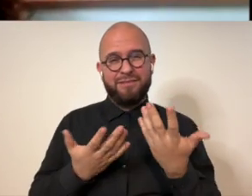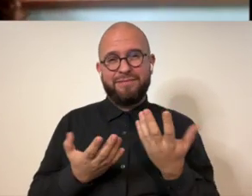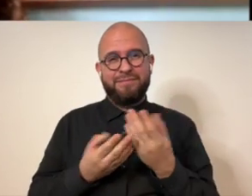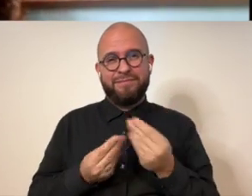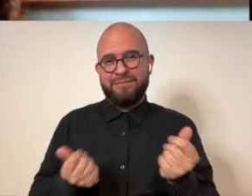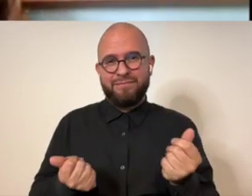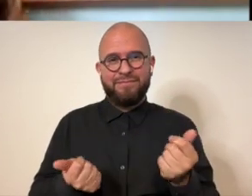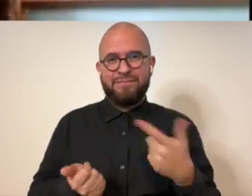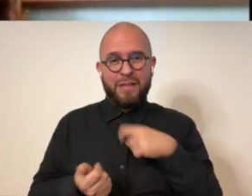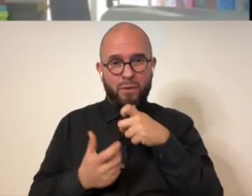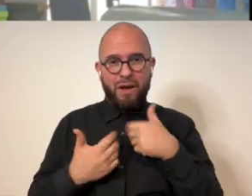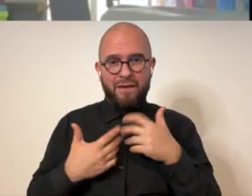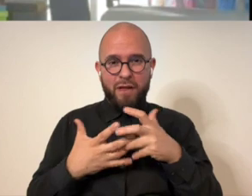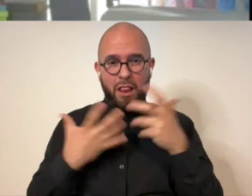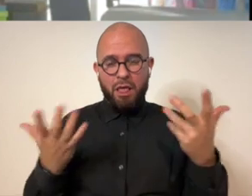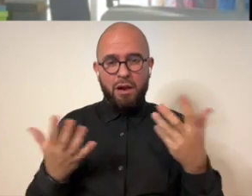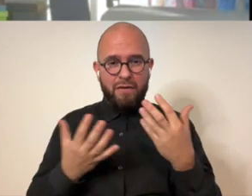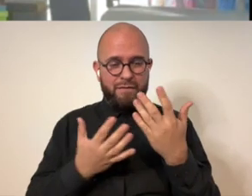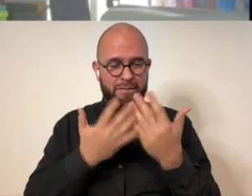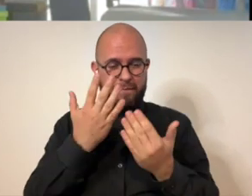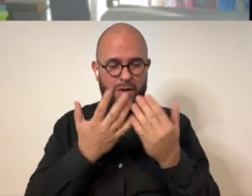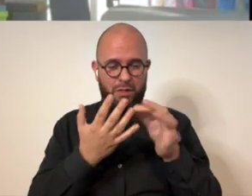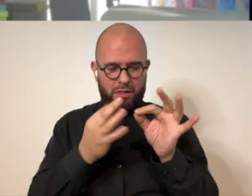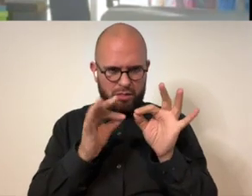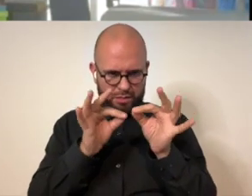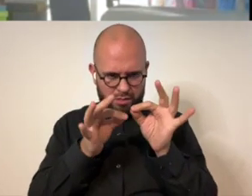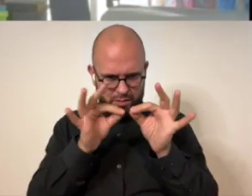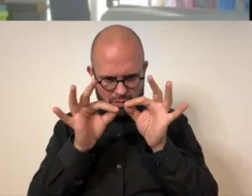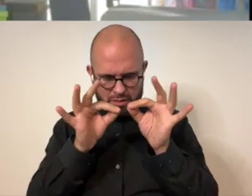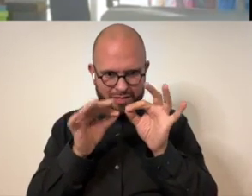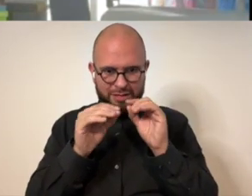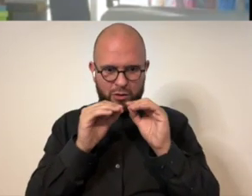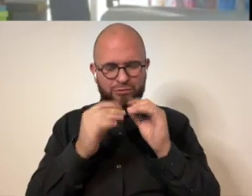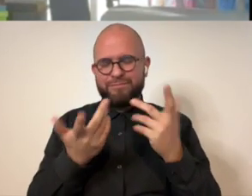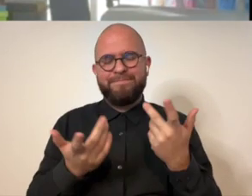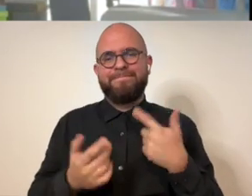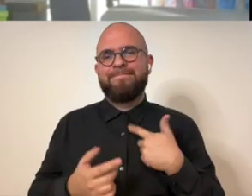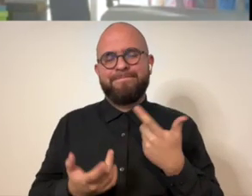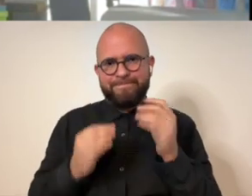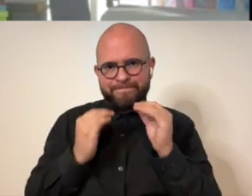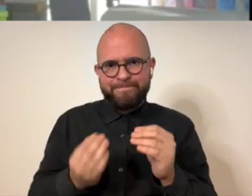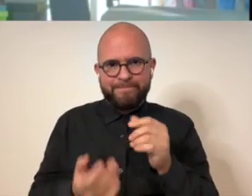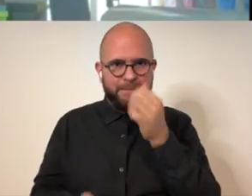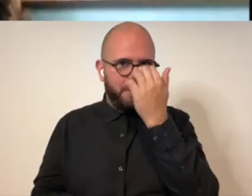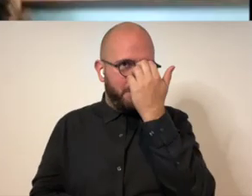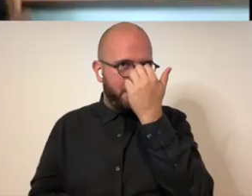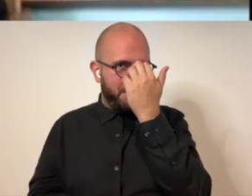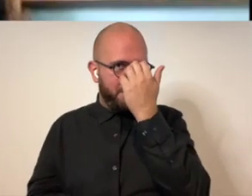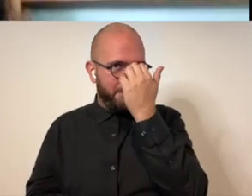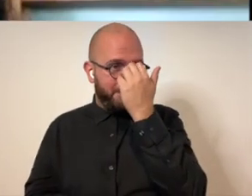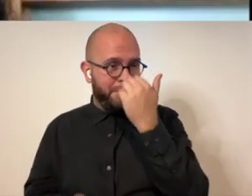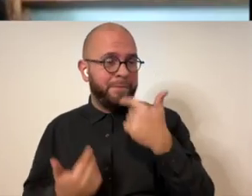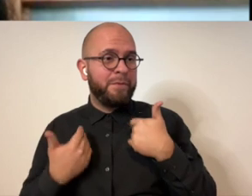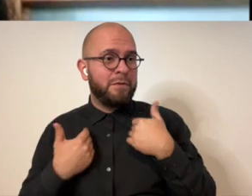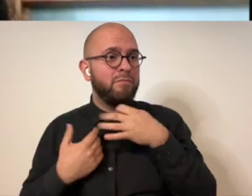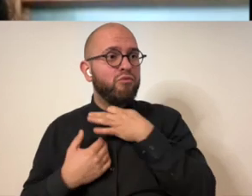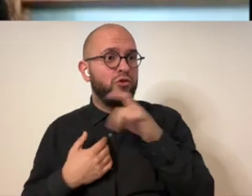body so my hands were really the first thing to go and i don't have a lot of manual dexterity in my fingers anymore are there other